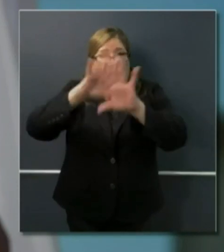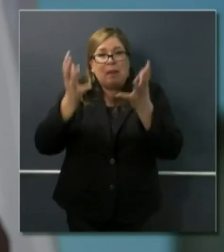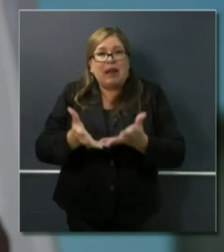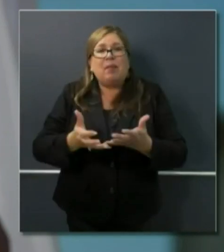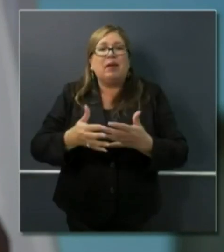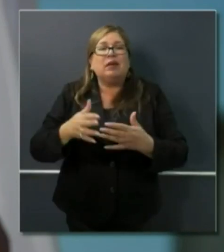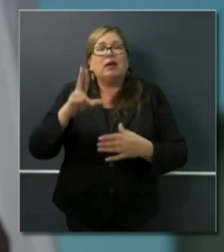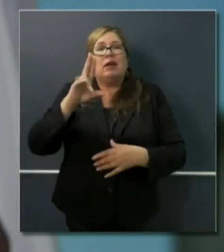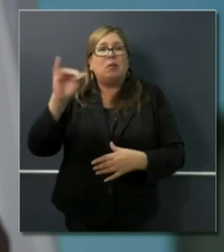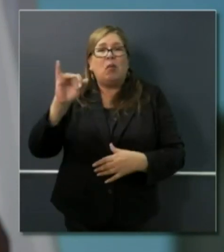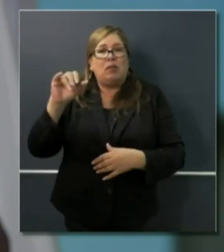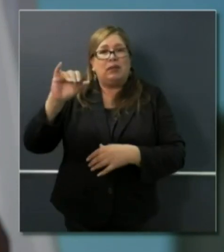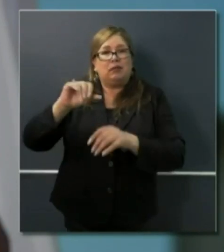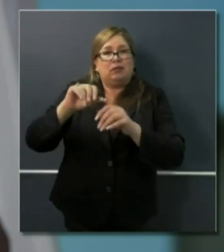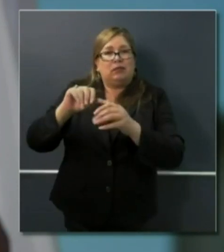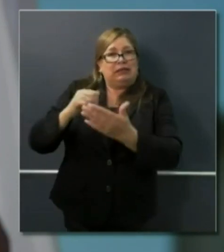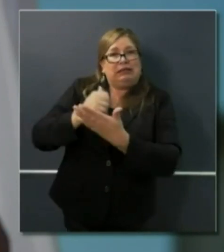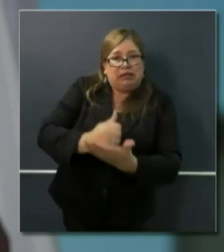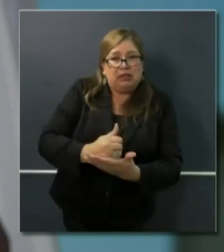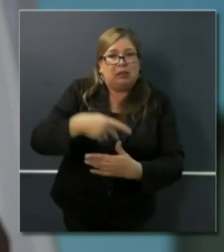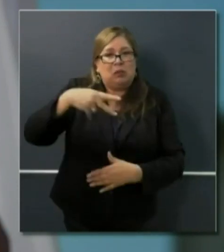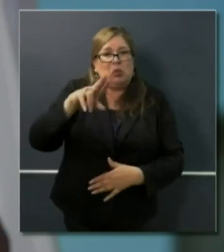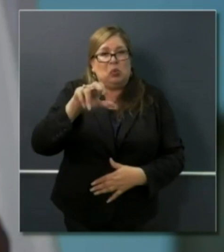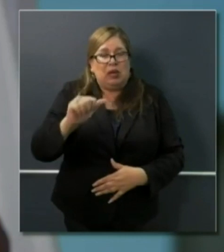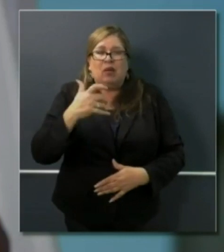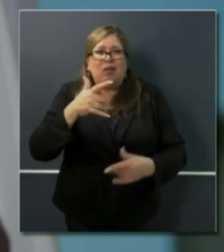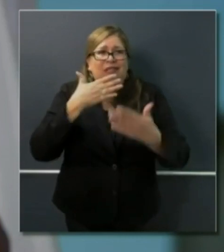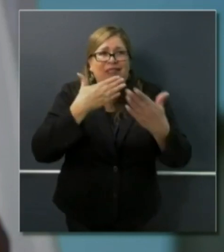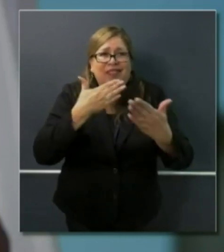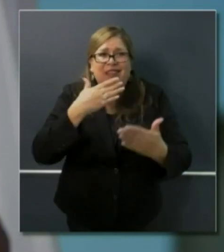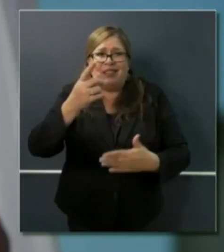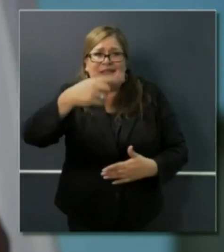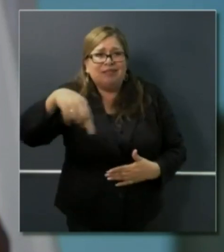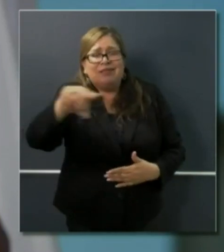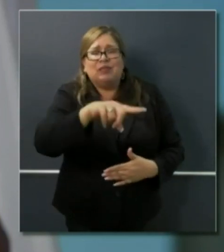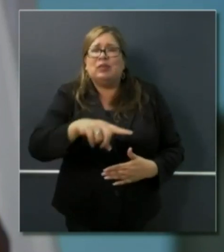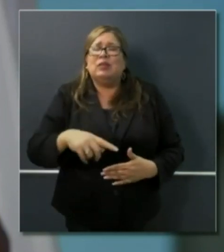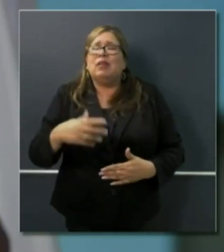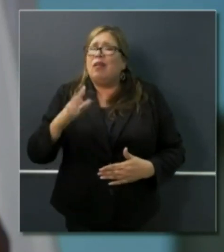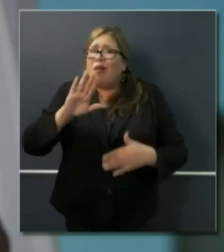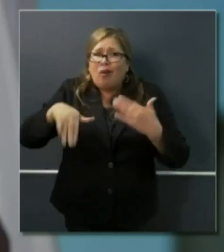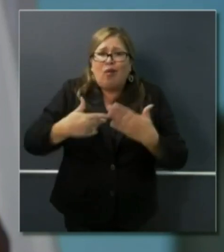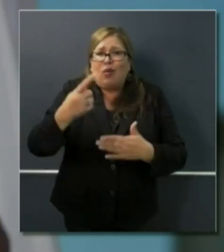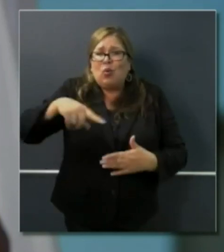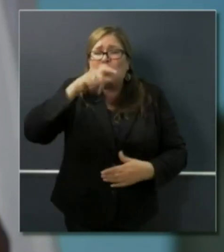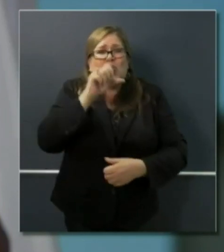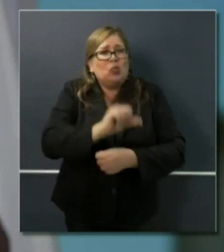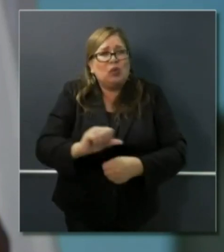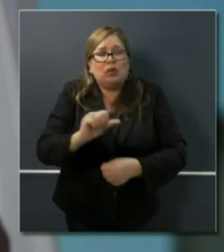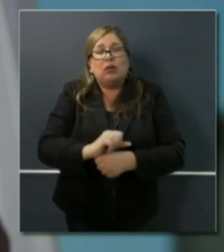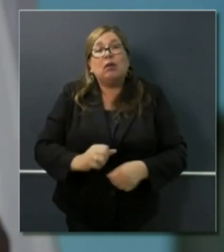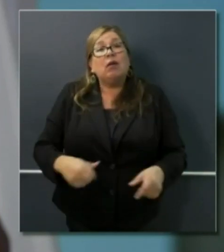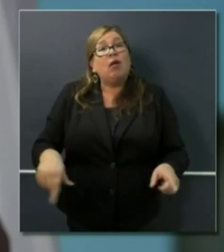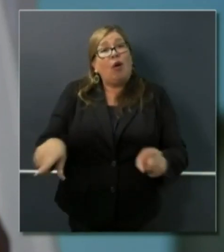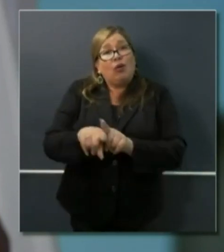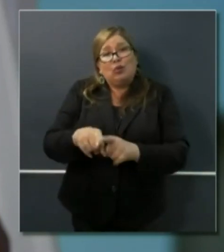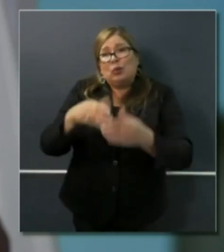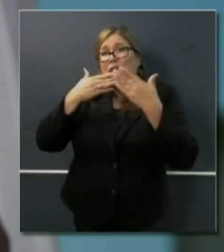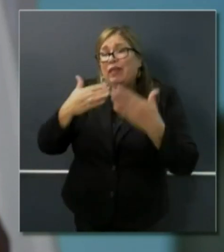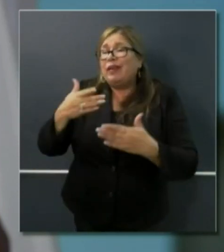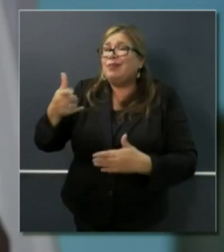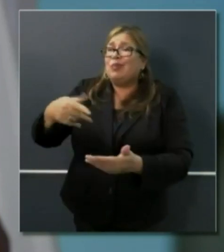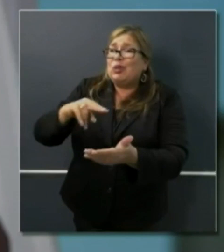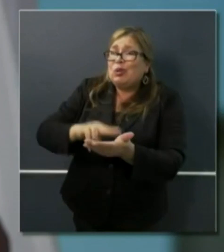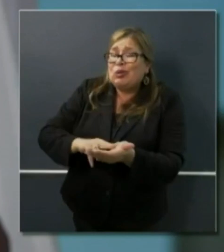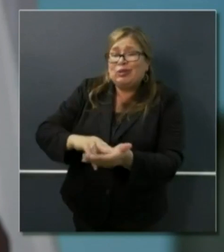want to thank our frontline employees again, the heroes every day on the front lines, our nurses and doctors, our police